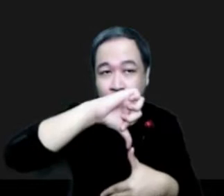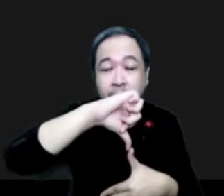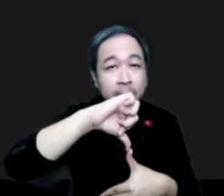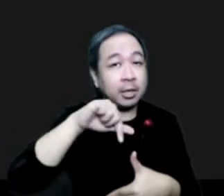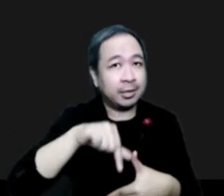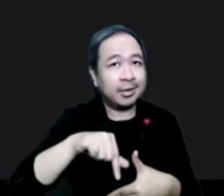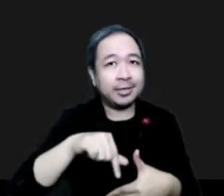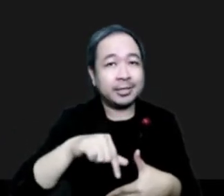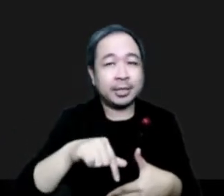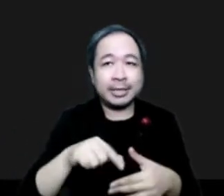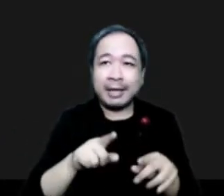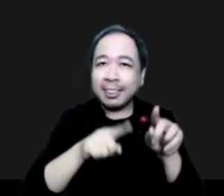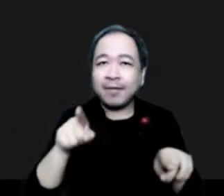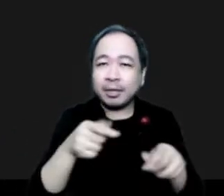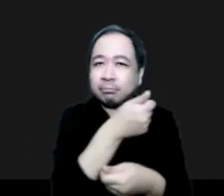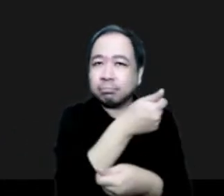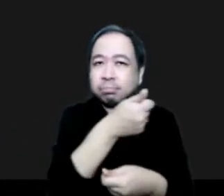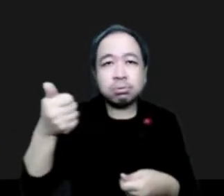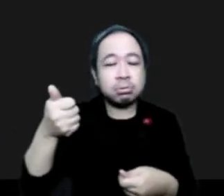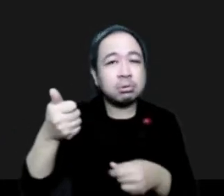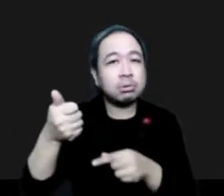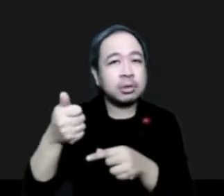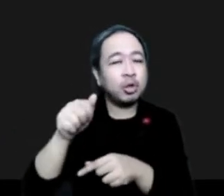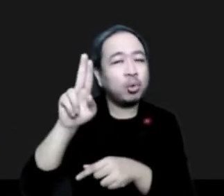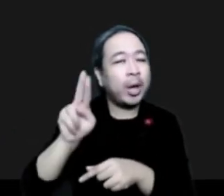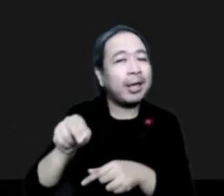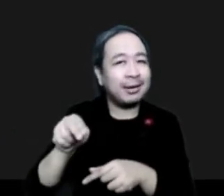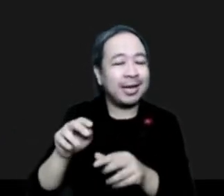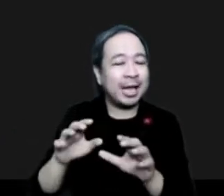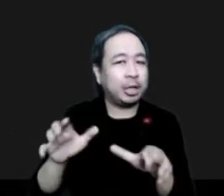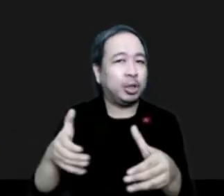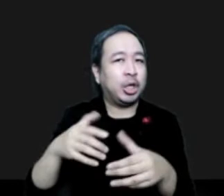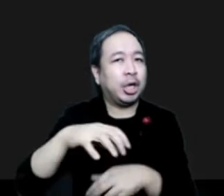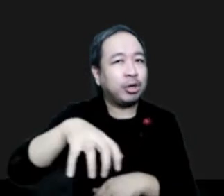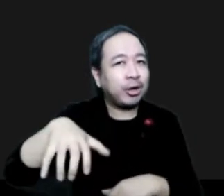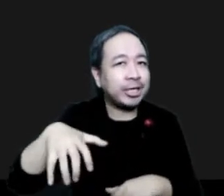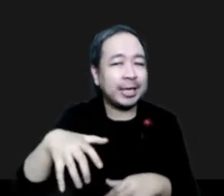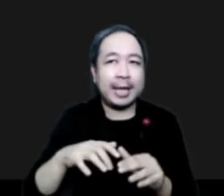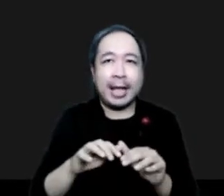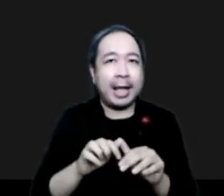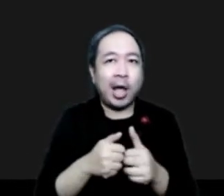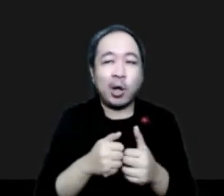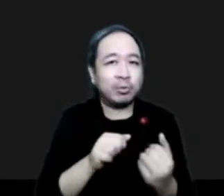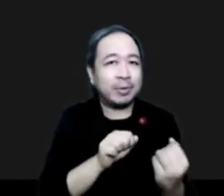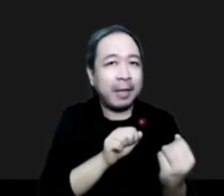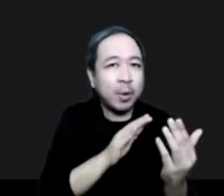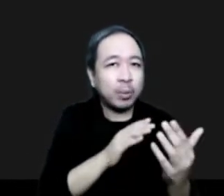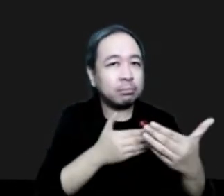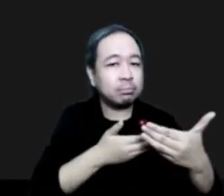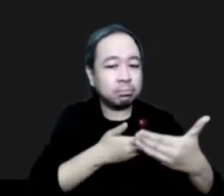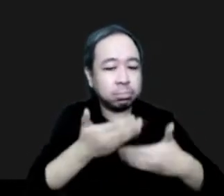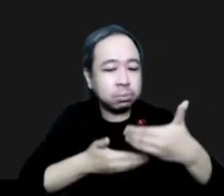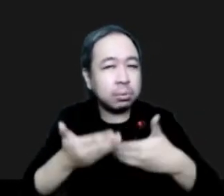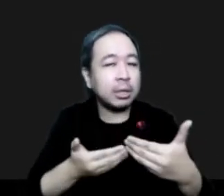directors and the UN country teams, to come up with a common inter-agency approach on wildfires, and to